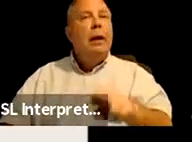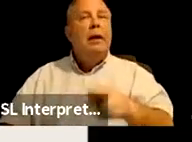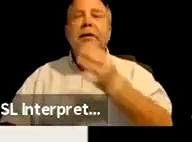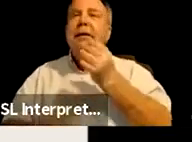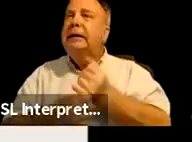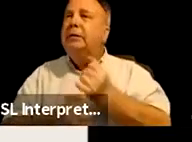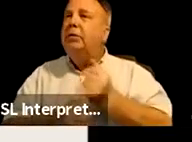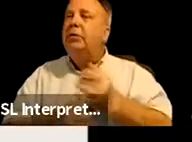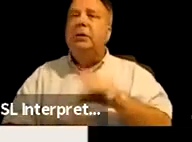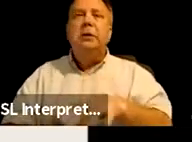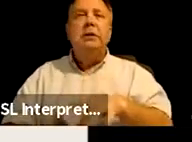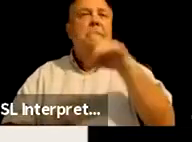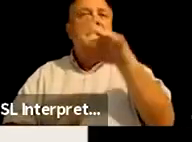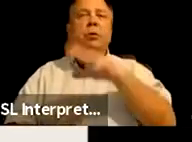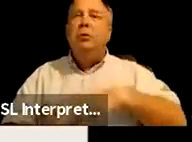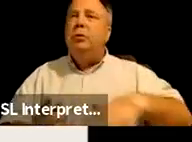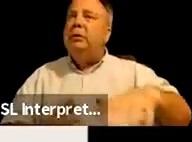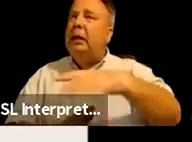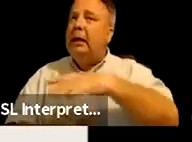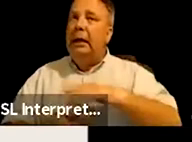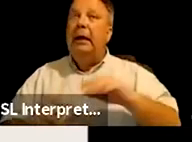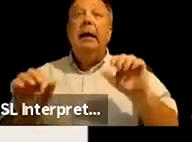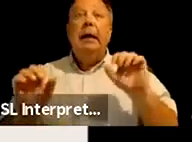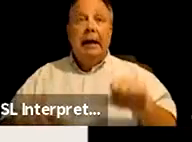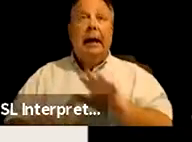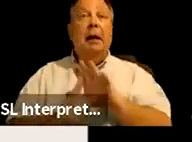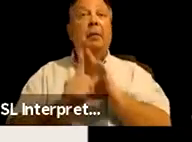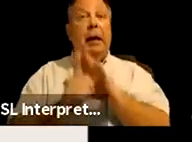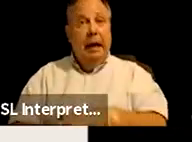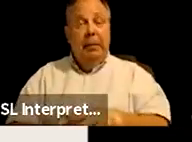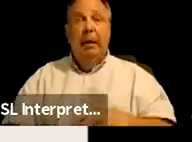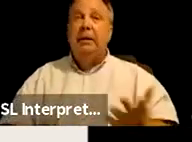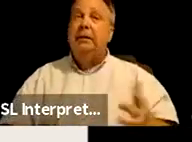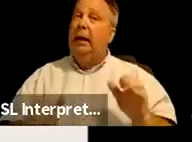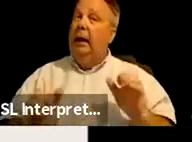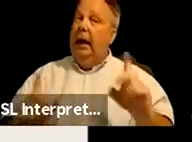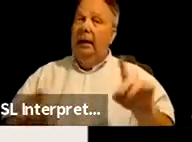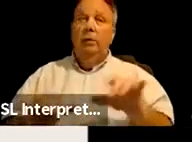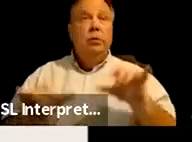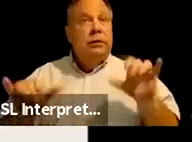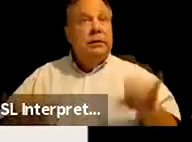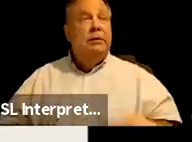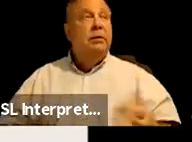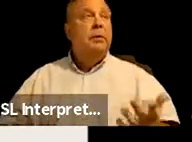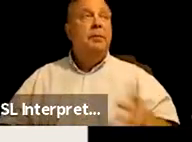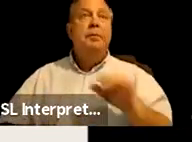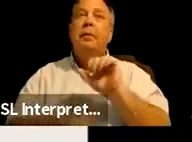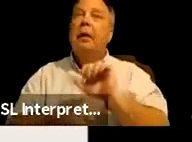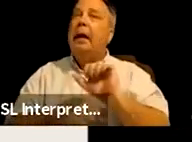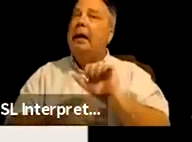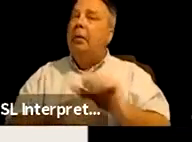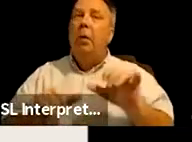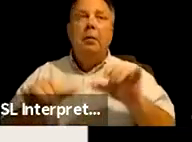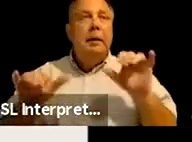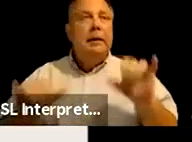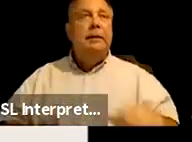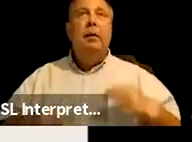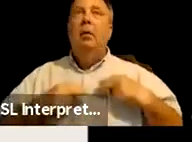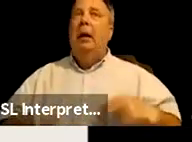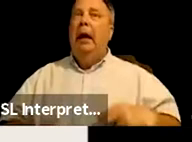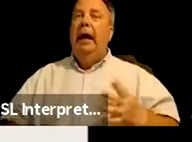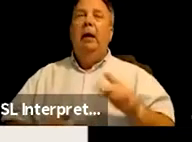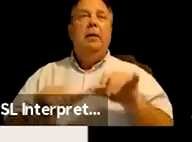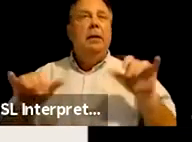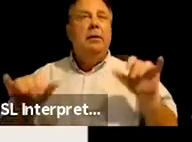and spiritual settings can be ableist, um, the educational system, employment systems, healthcare systems.